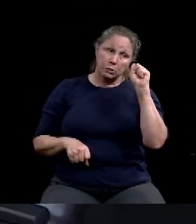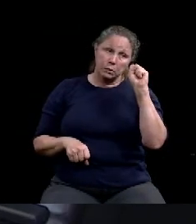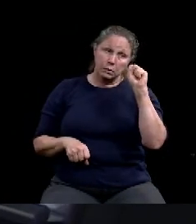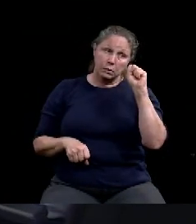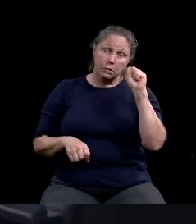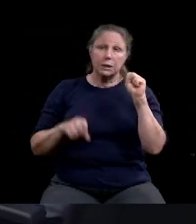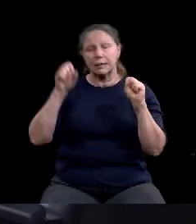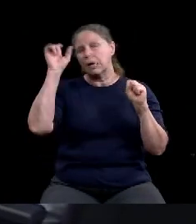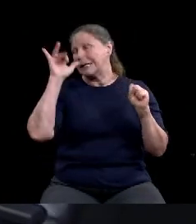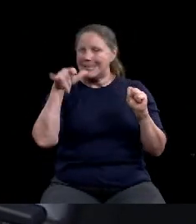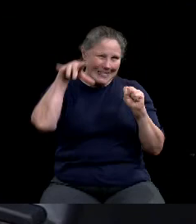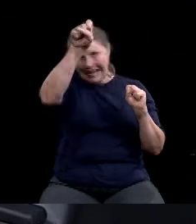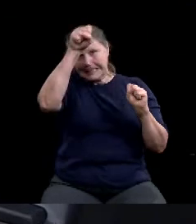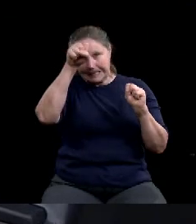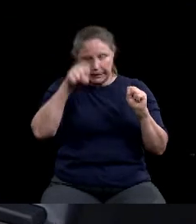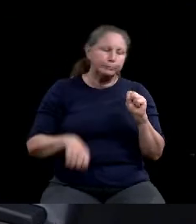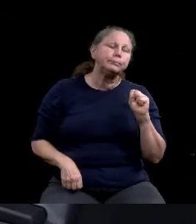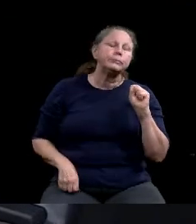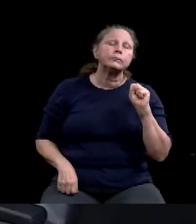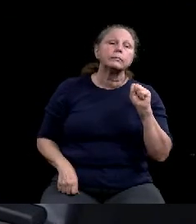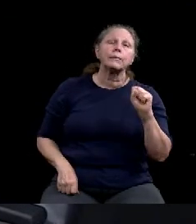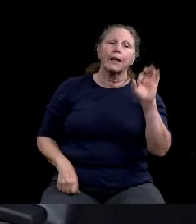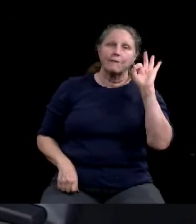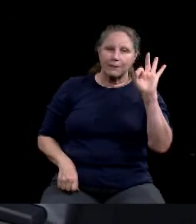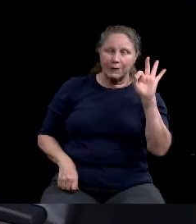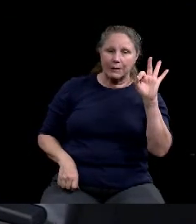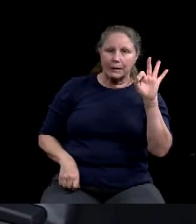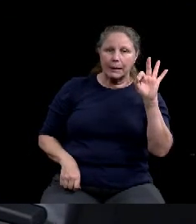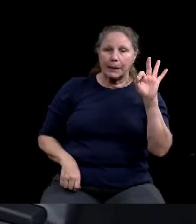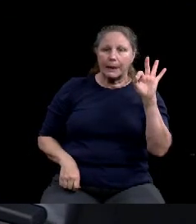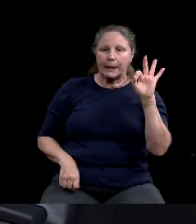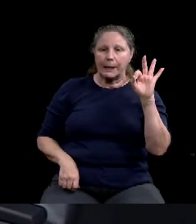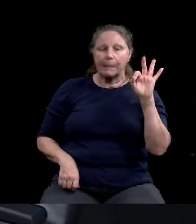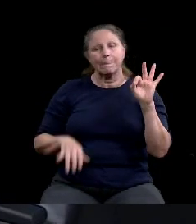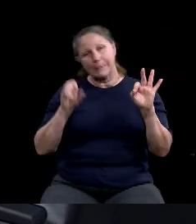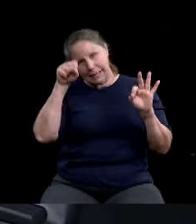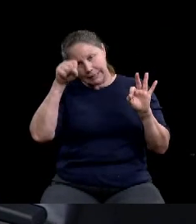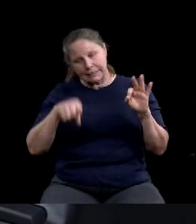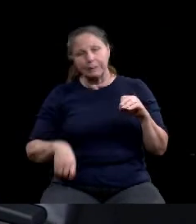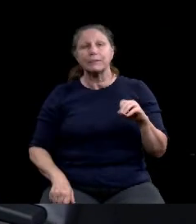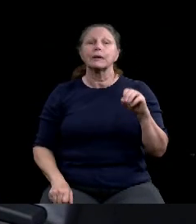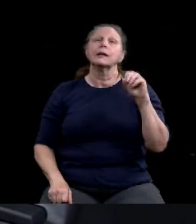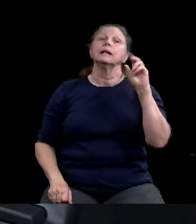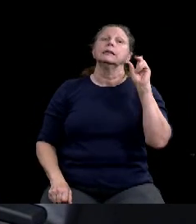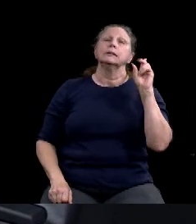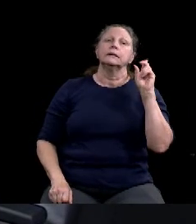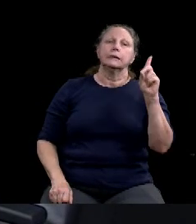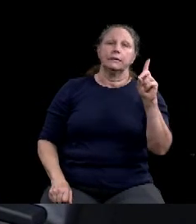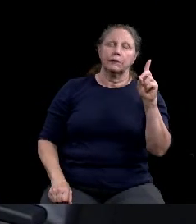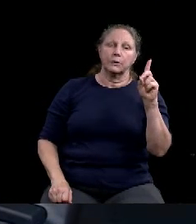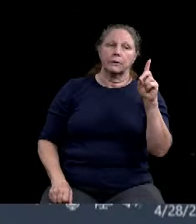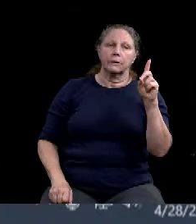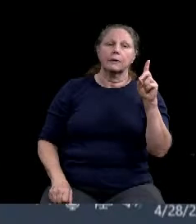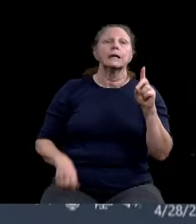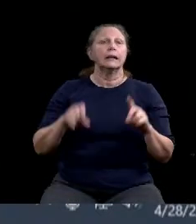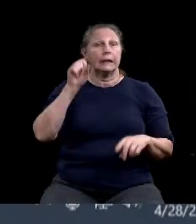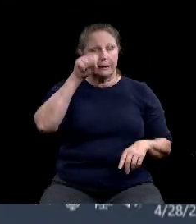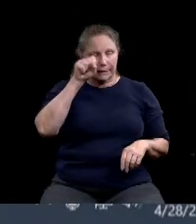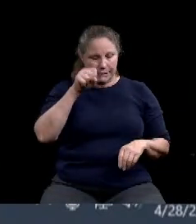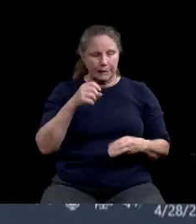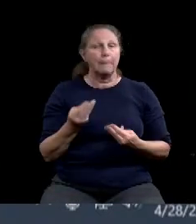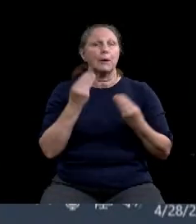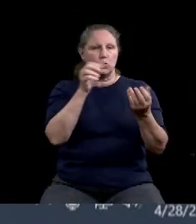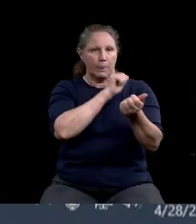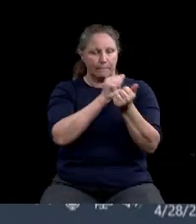Fairfield. Yes. Deaver. Yes. That motion carries. Our next resolution is resolution